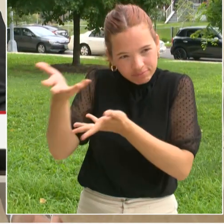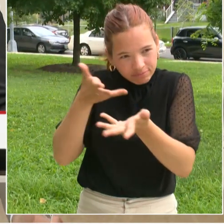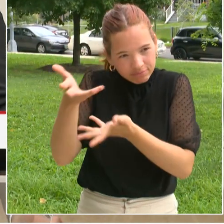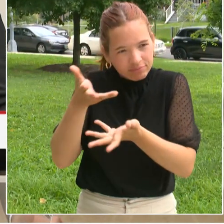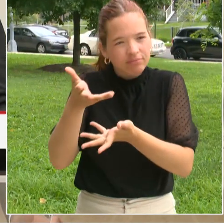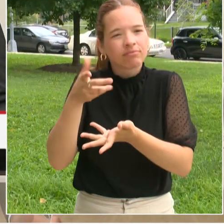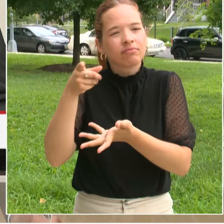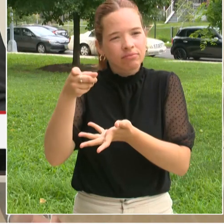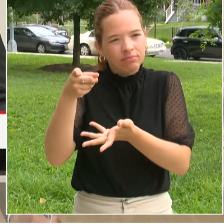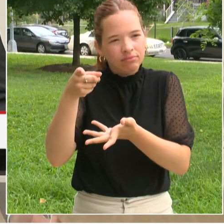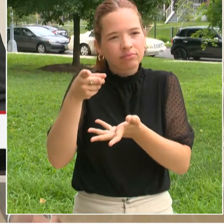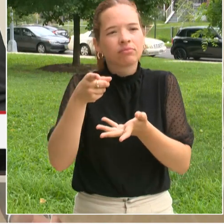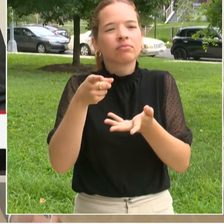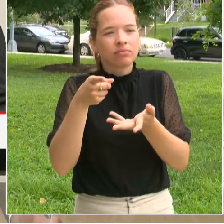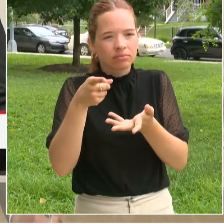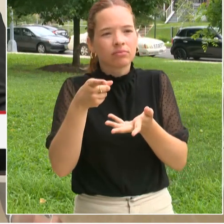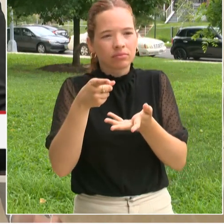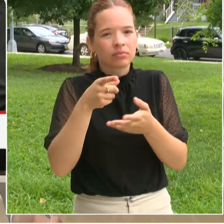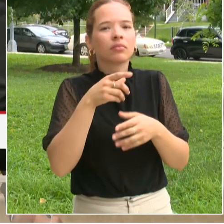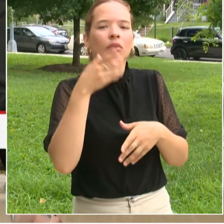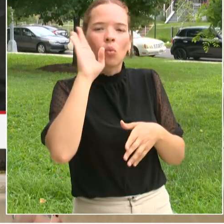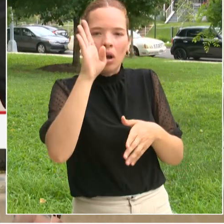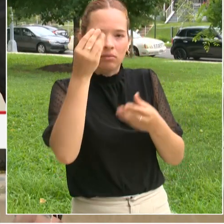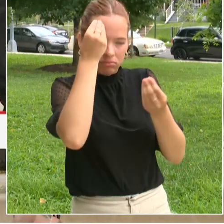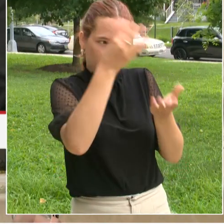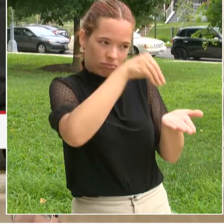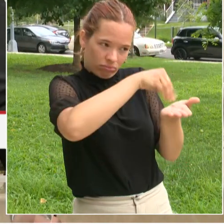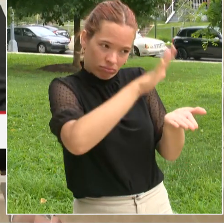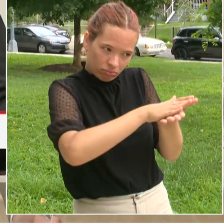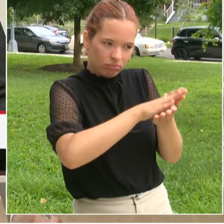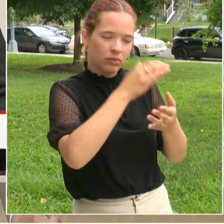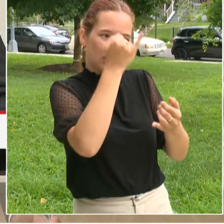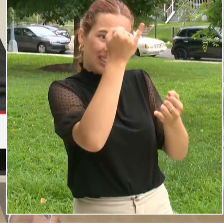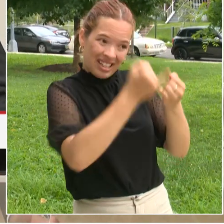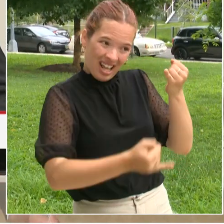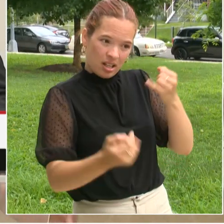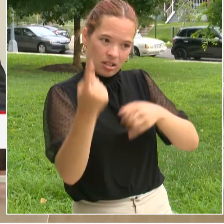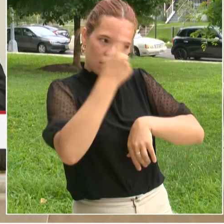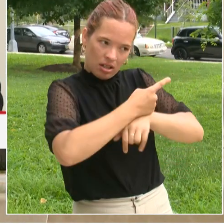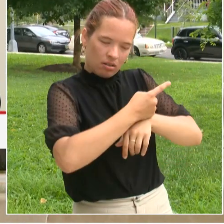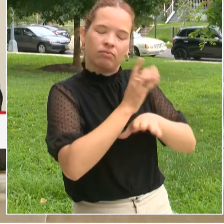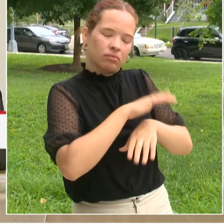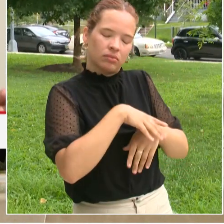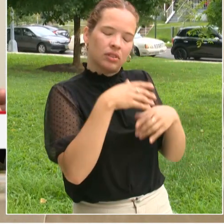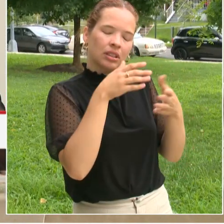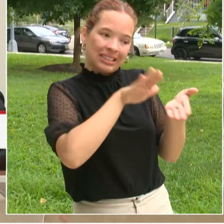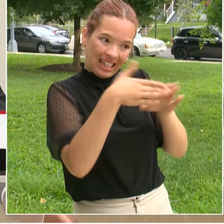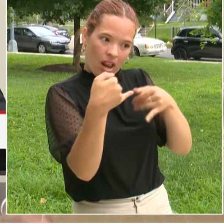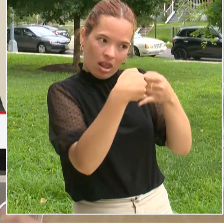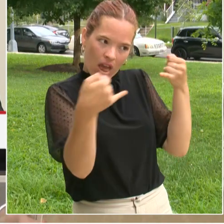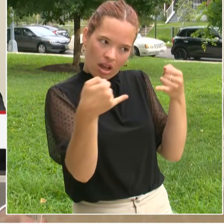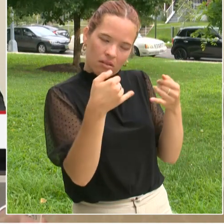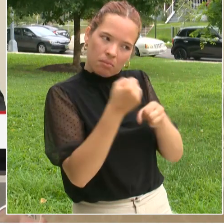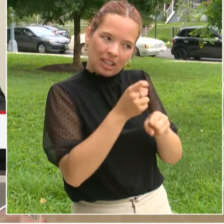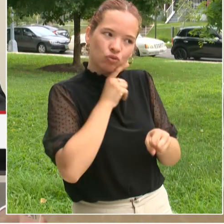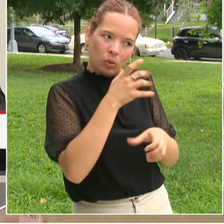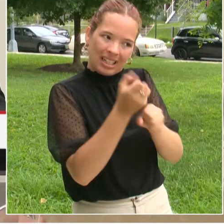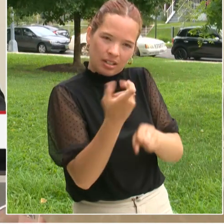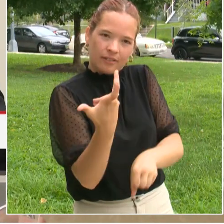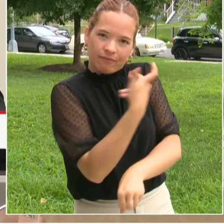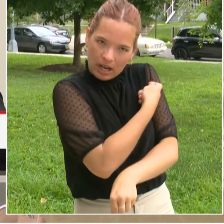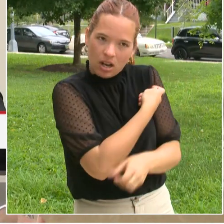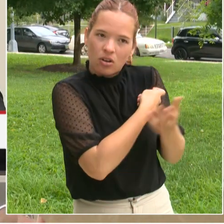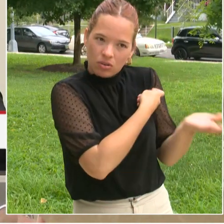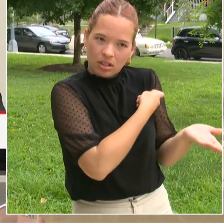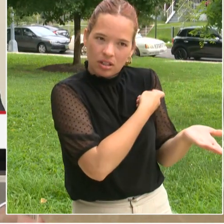We work with families over a period of time and we don't hear from them. We also provide resources and how they can schedule those appointments. We also